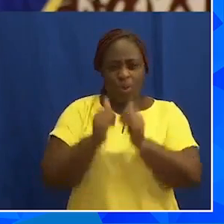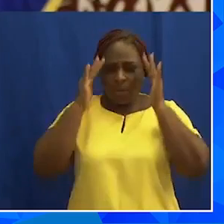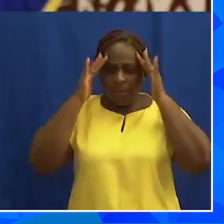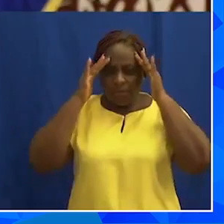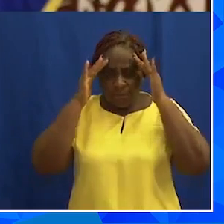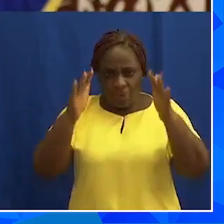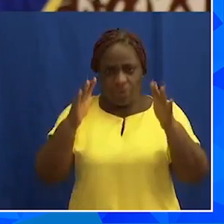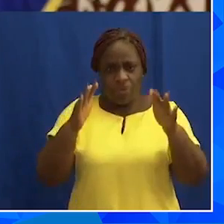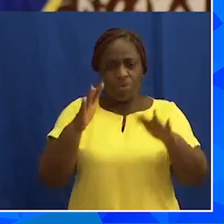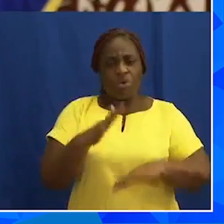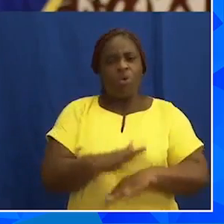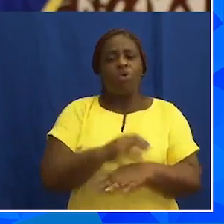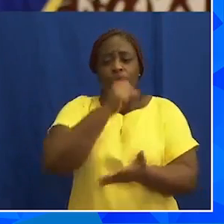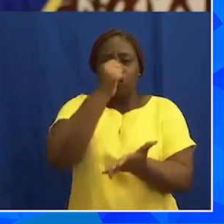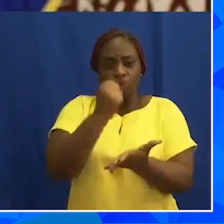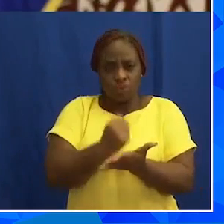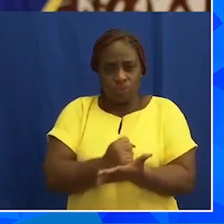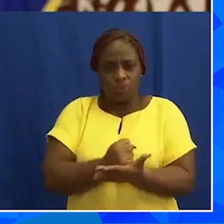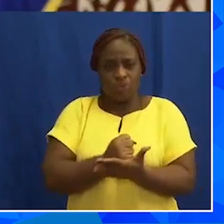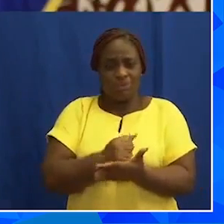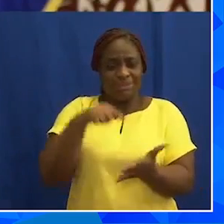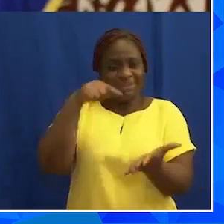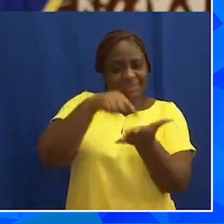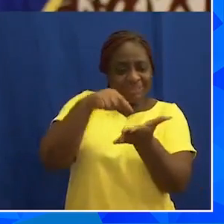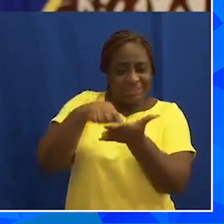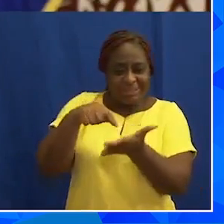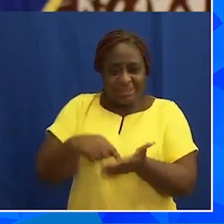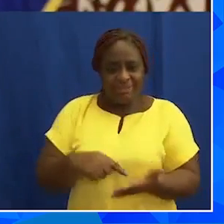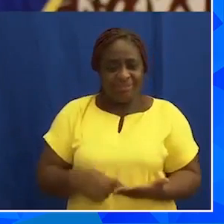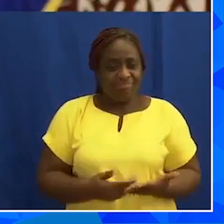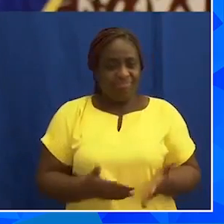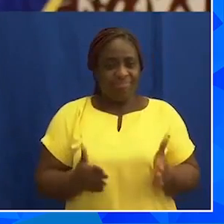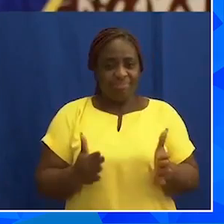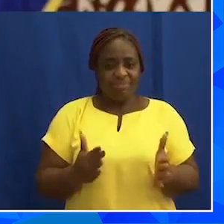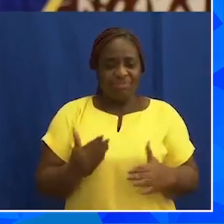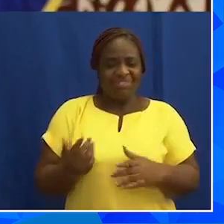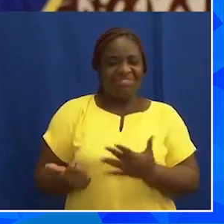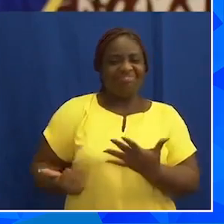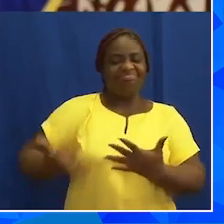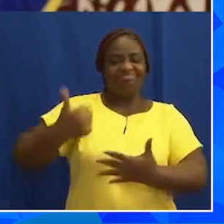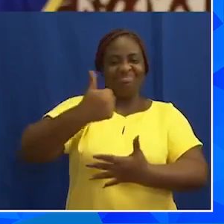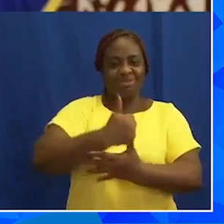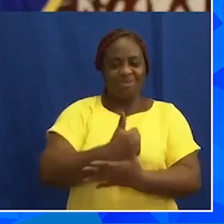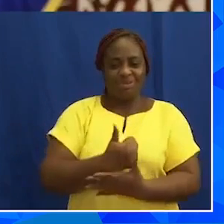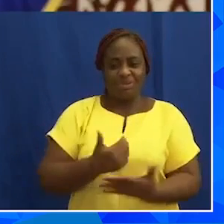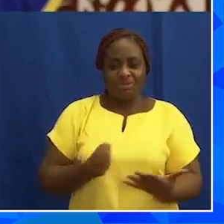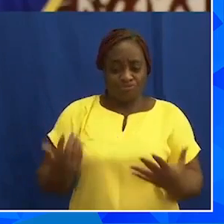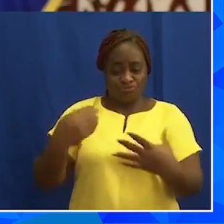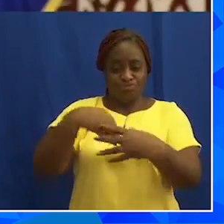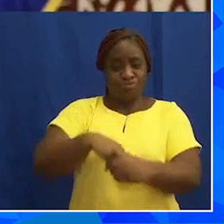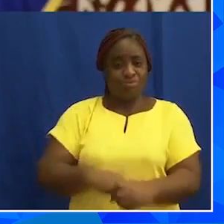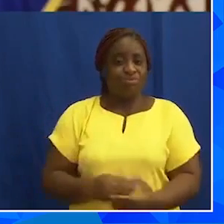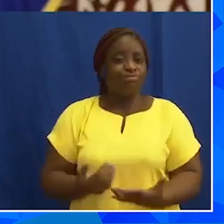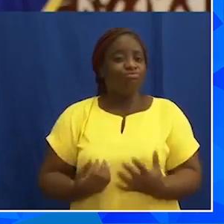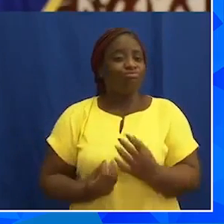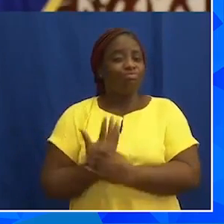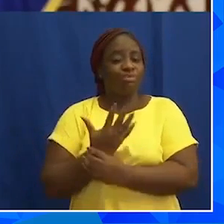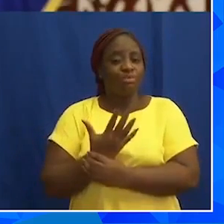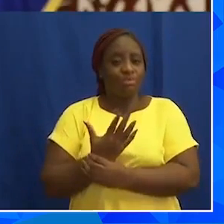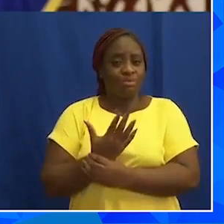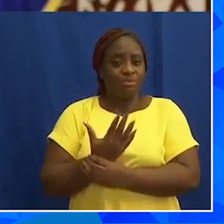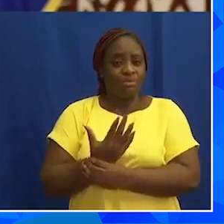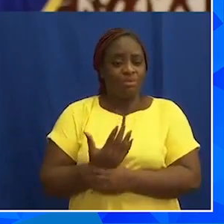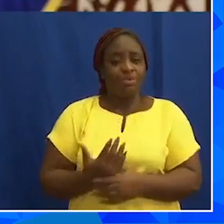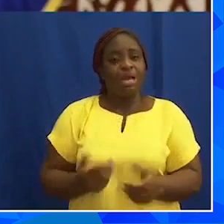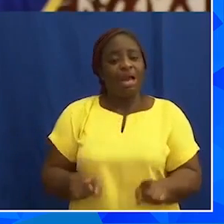on ensuring debt sustainability to promote durable and inclusive growth while